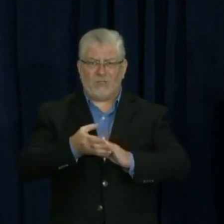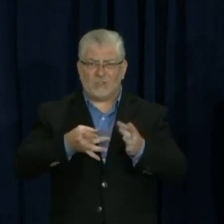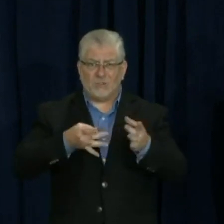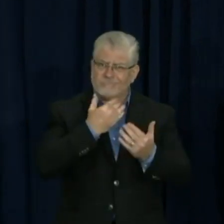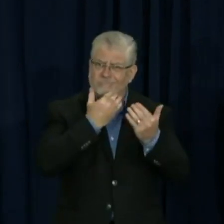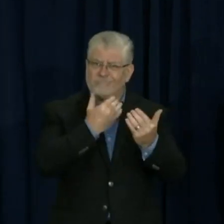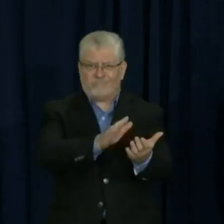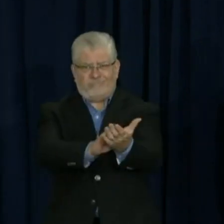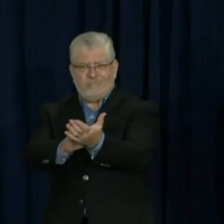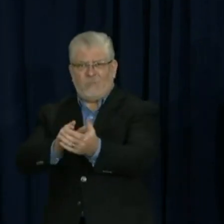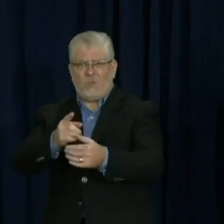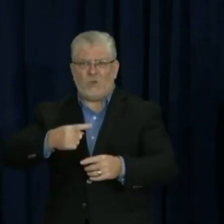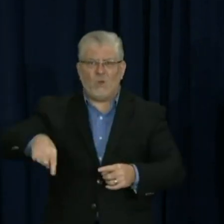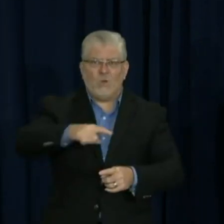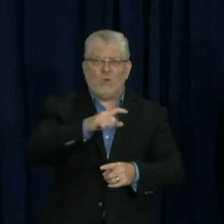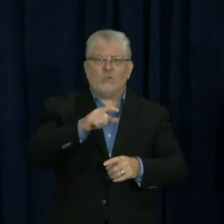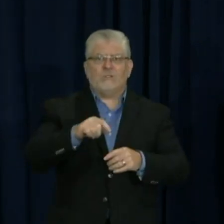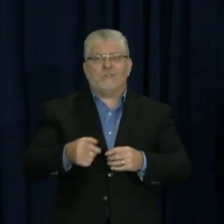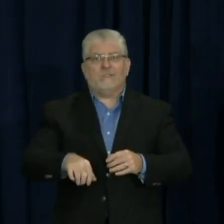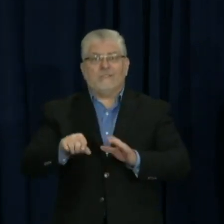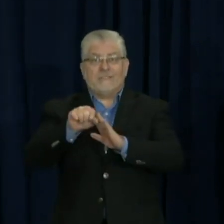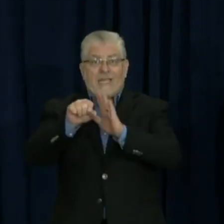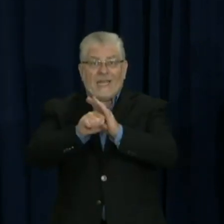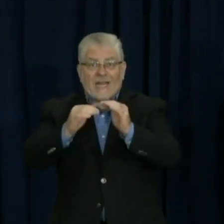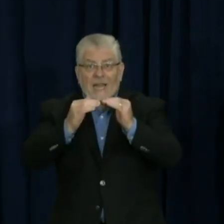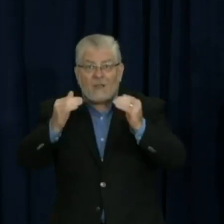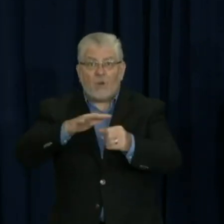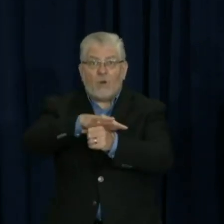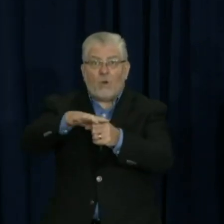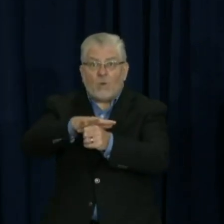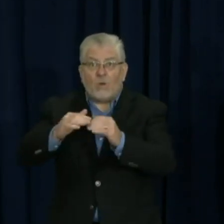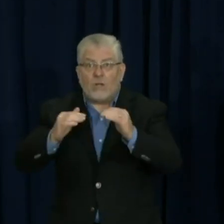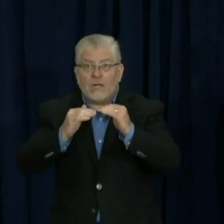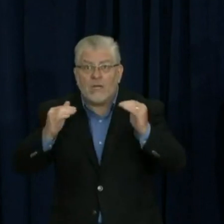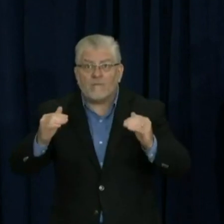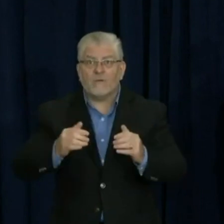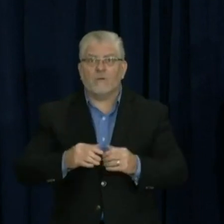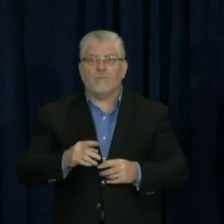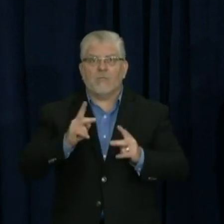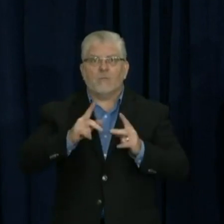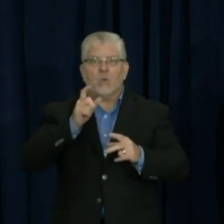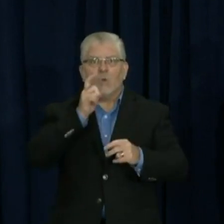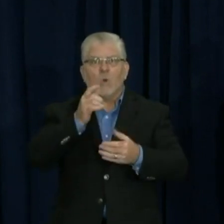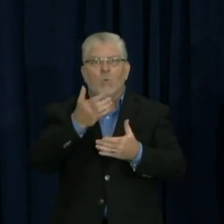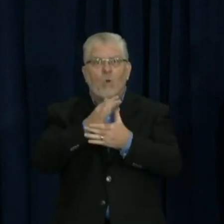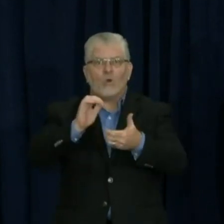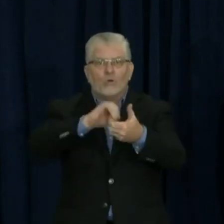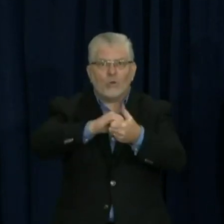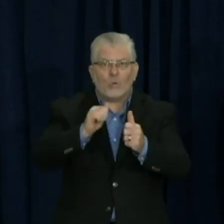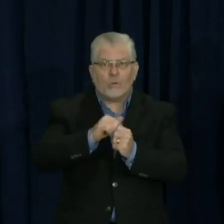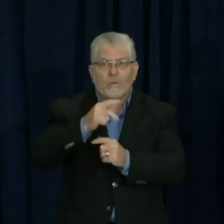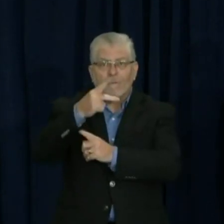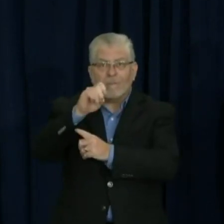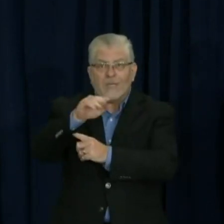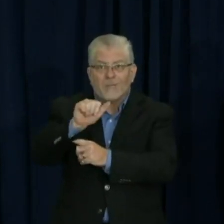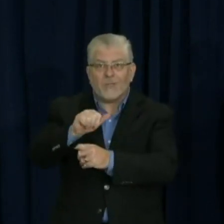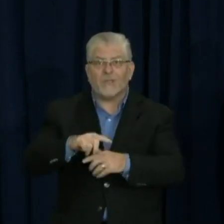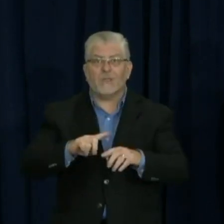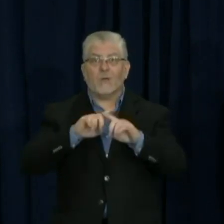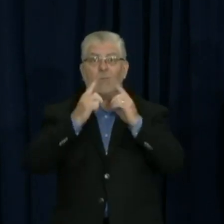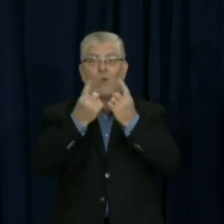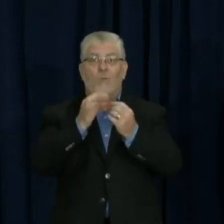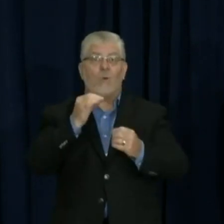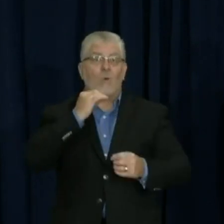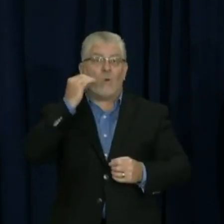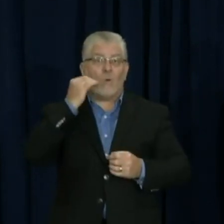level. Office of Homeland Security, Department of Homeland Security, Department made sure that all those things we were – that